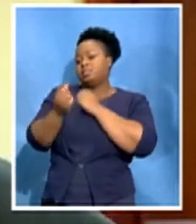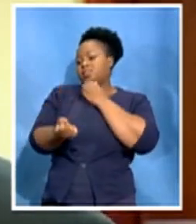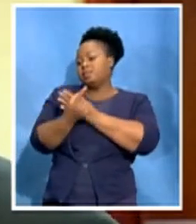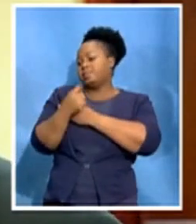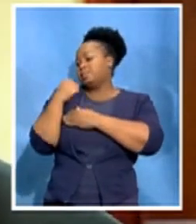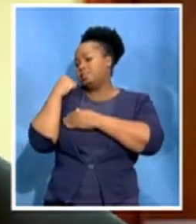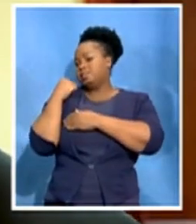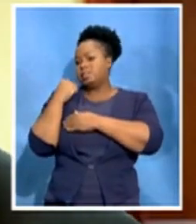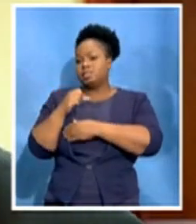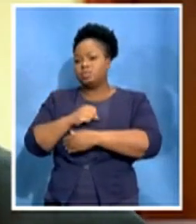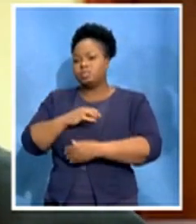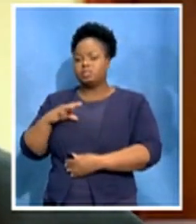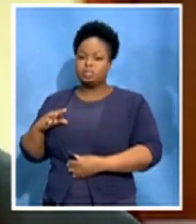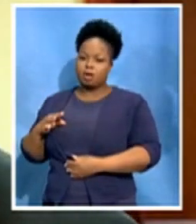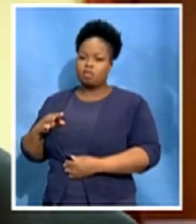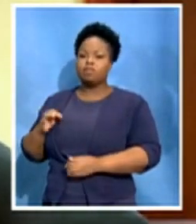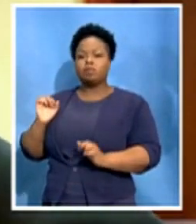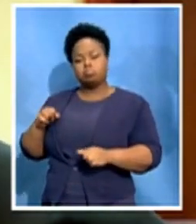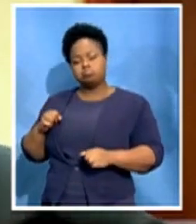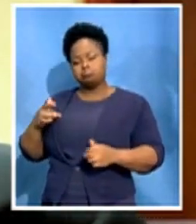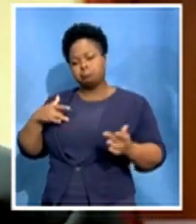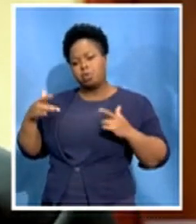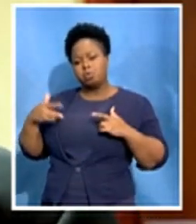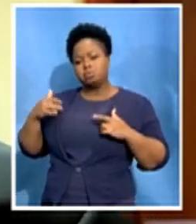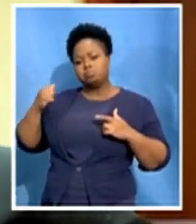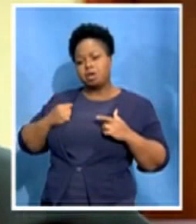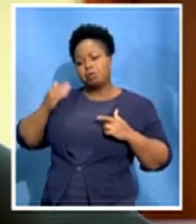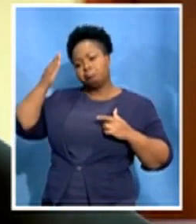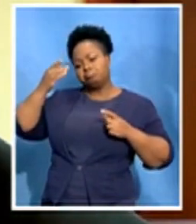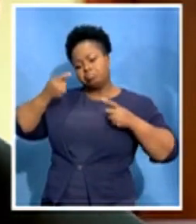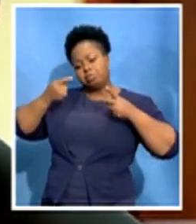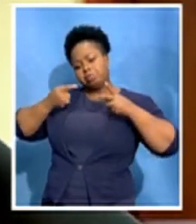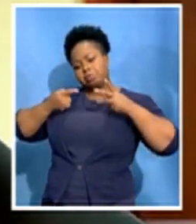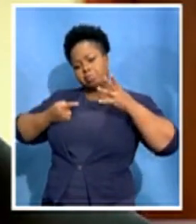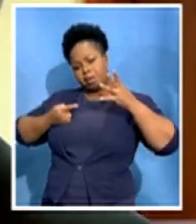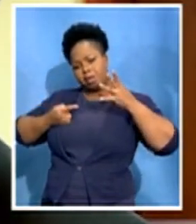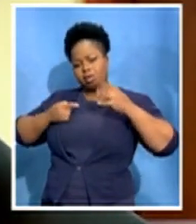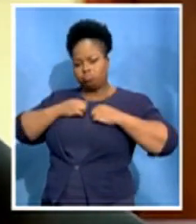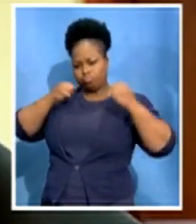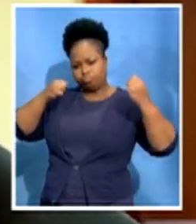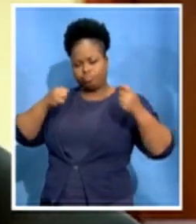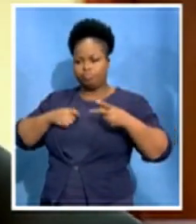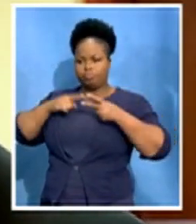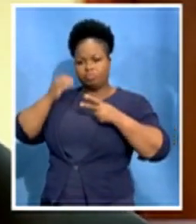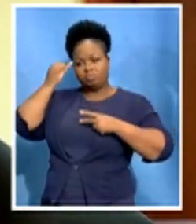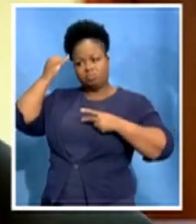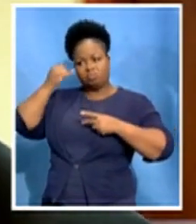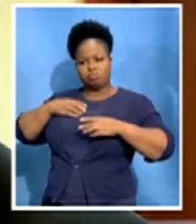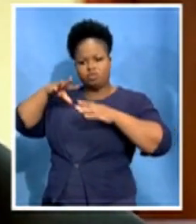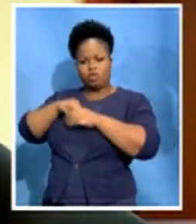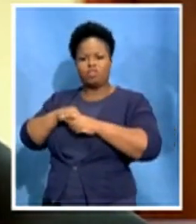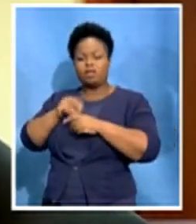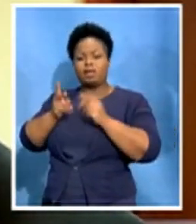raise their concerns, staff were able to give their input. In fact, there was an agreement that staff will